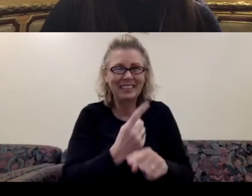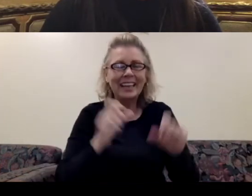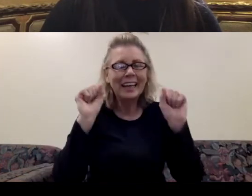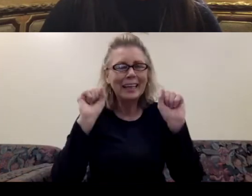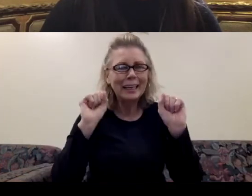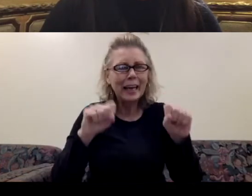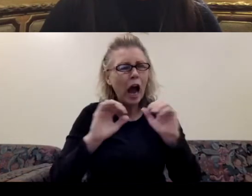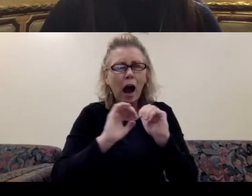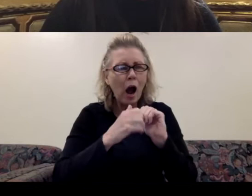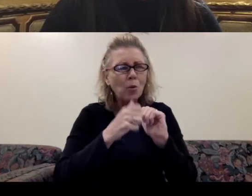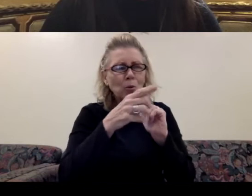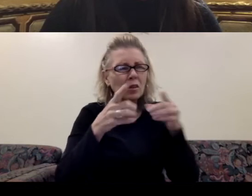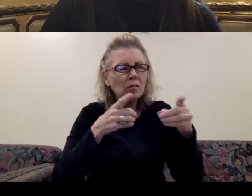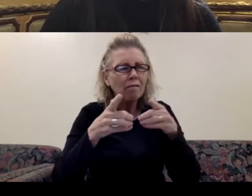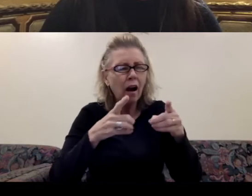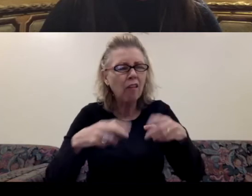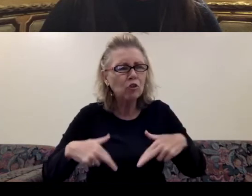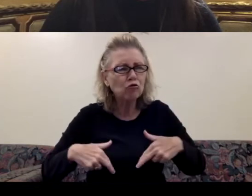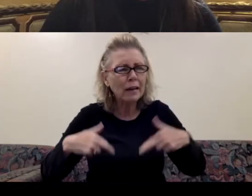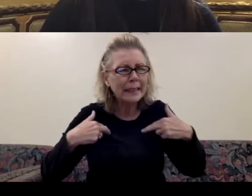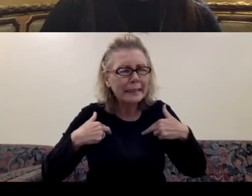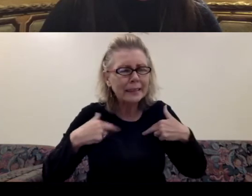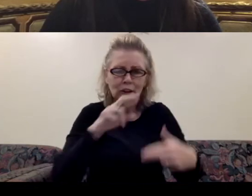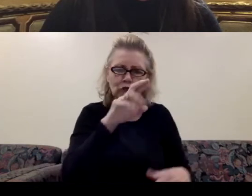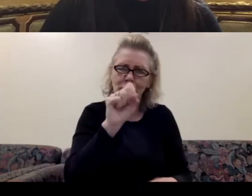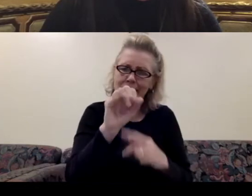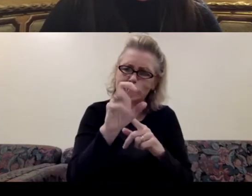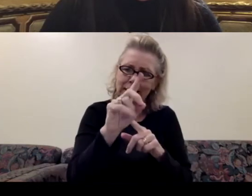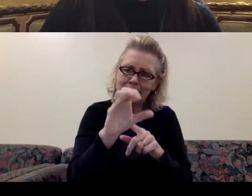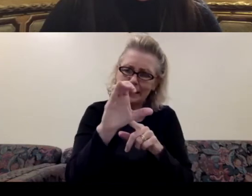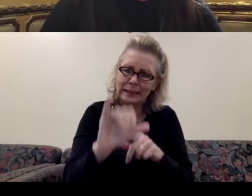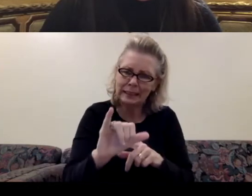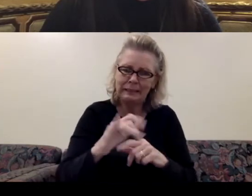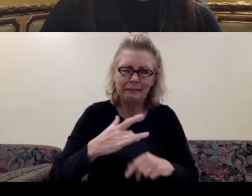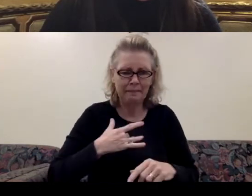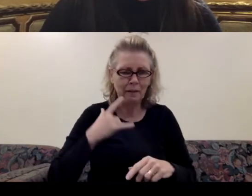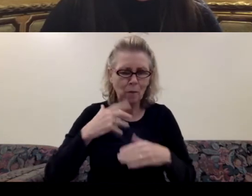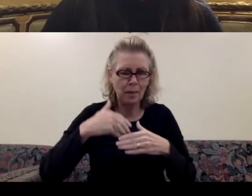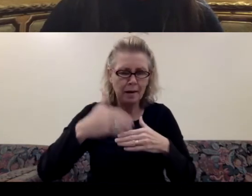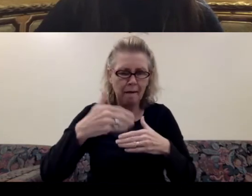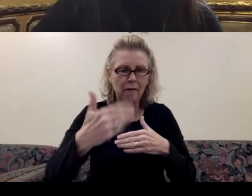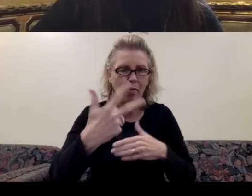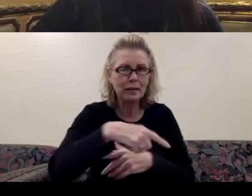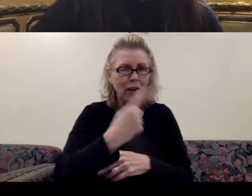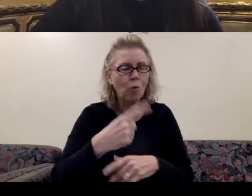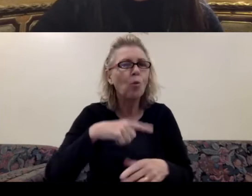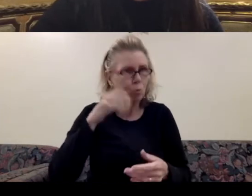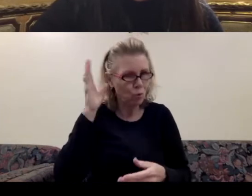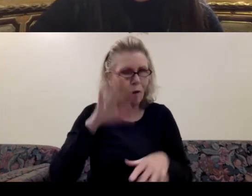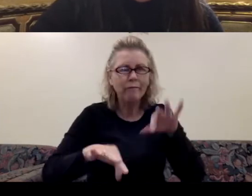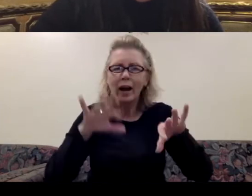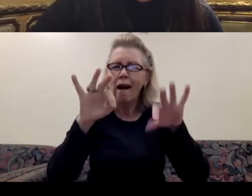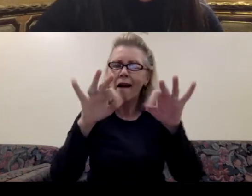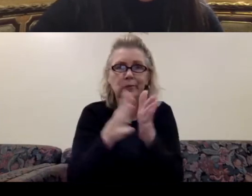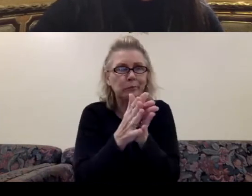How would you define a residency? I feel like we're going to learn over these three days how broad residencies are and what their purpose